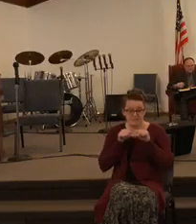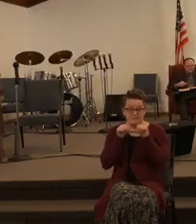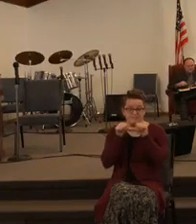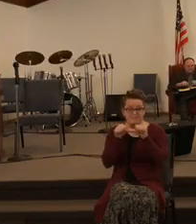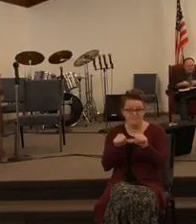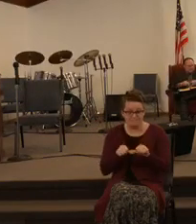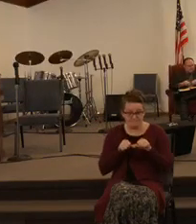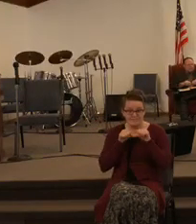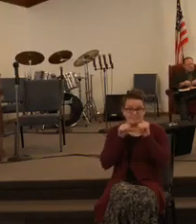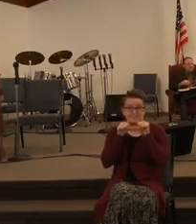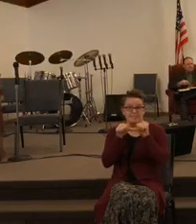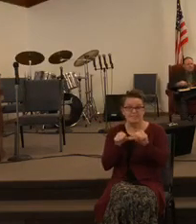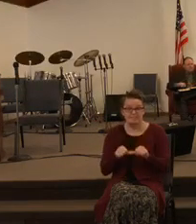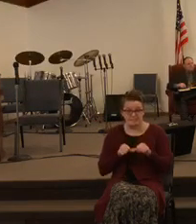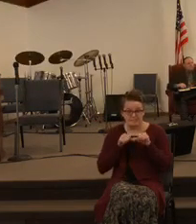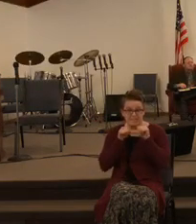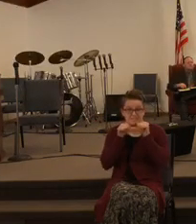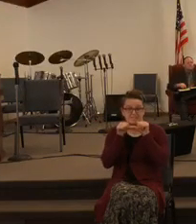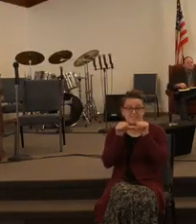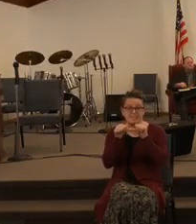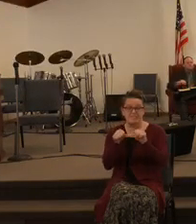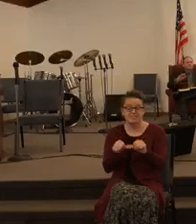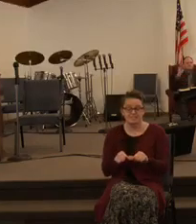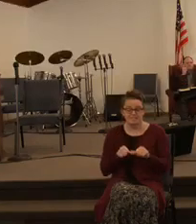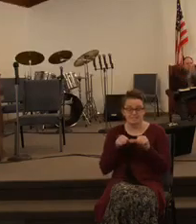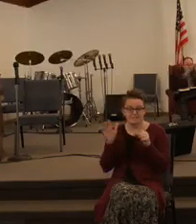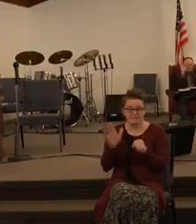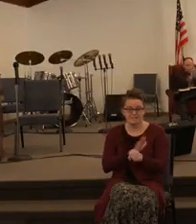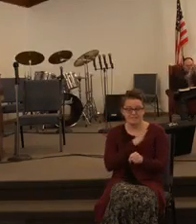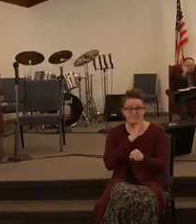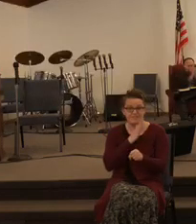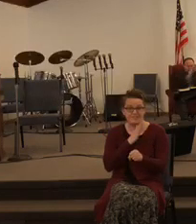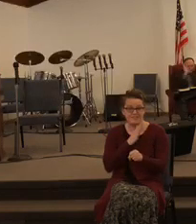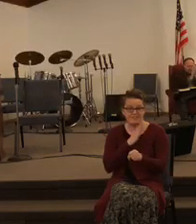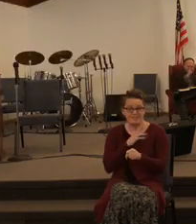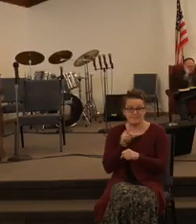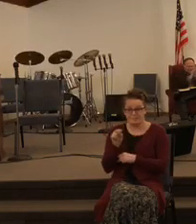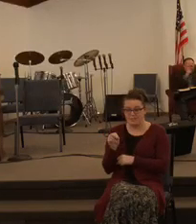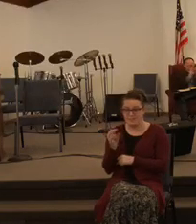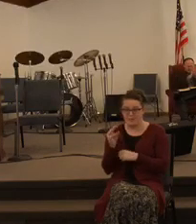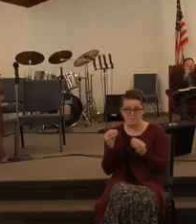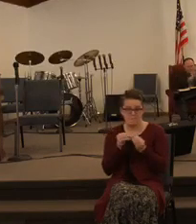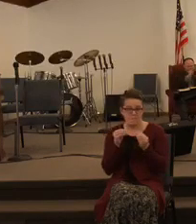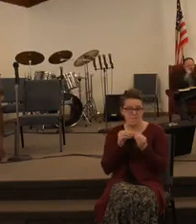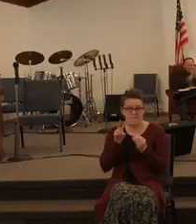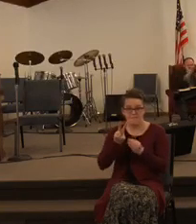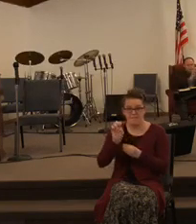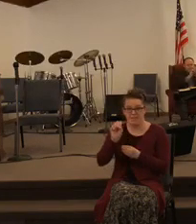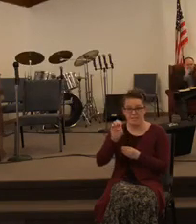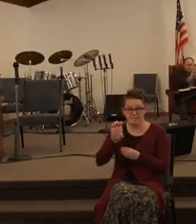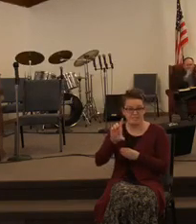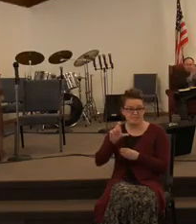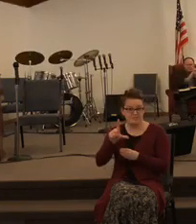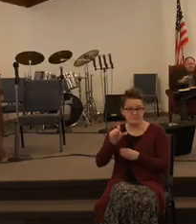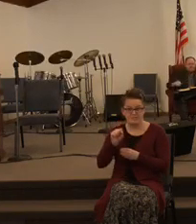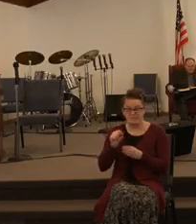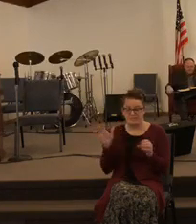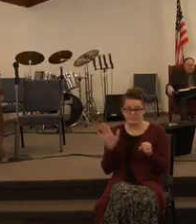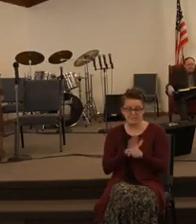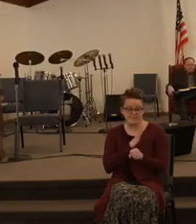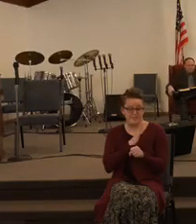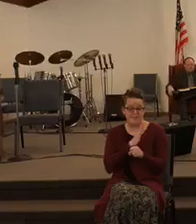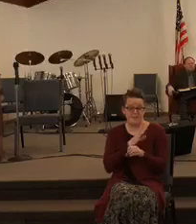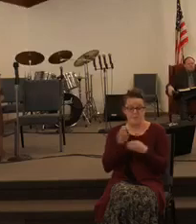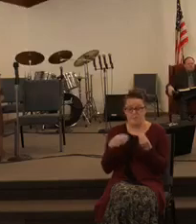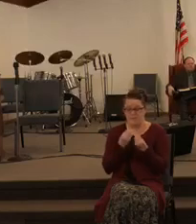another vessel after another vessel until she ran out of vessels to fill and when she ran out of vessels to